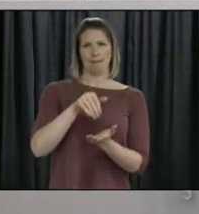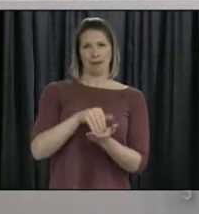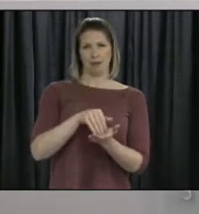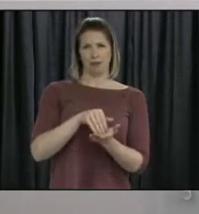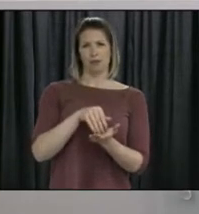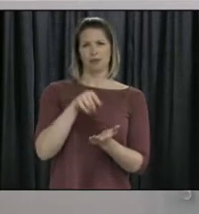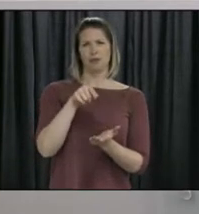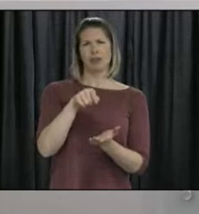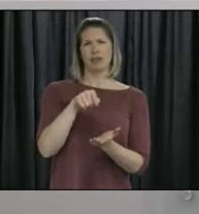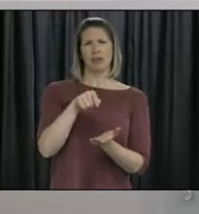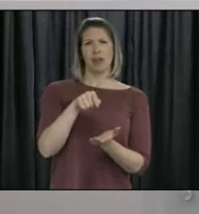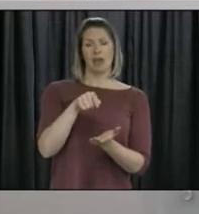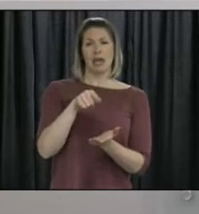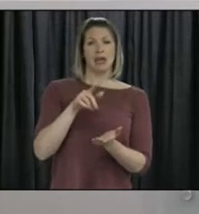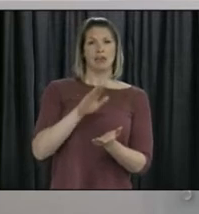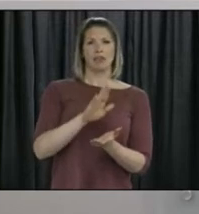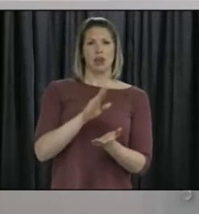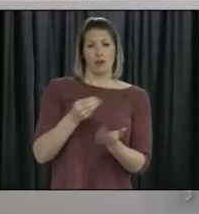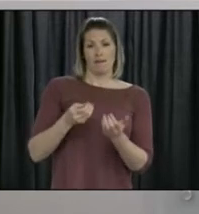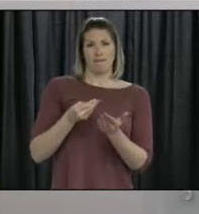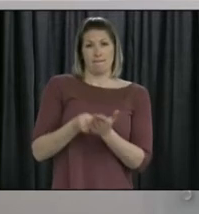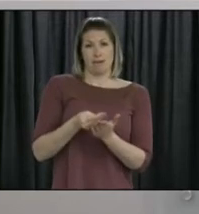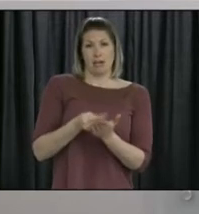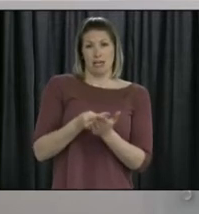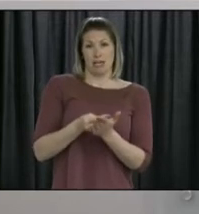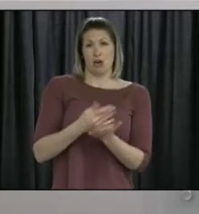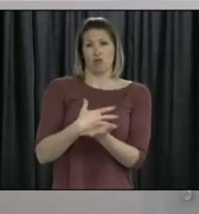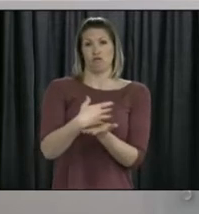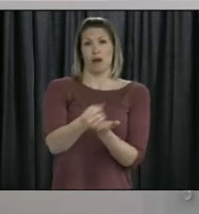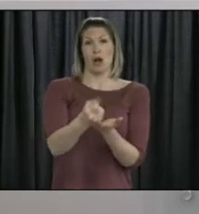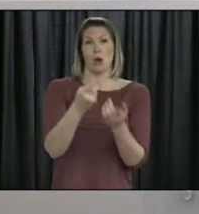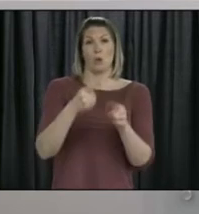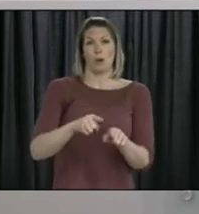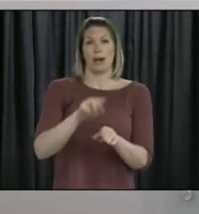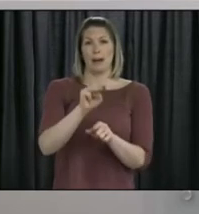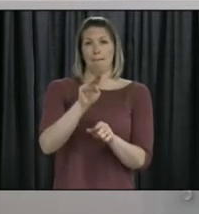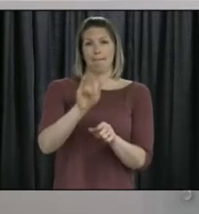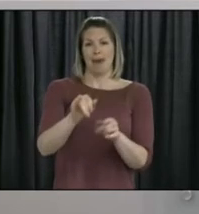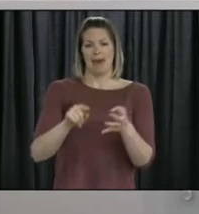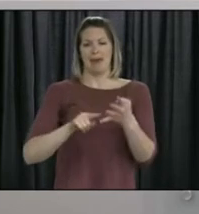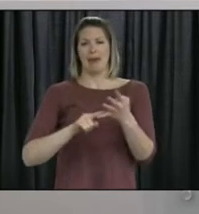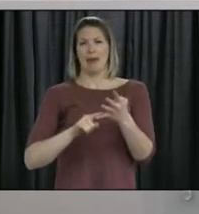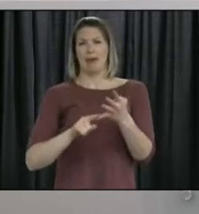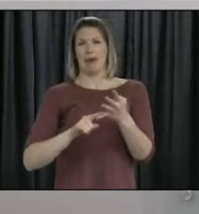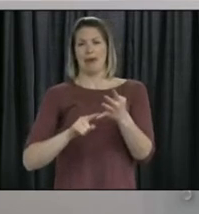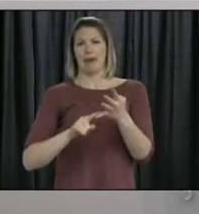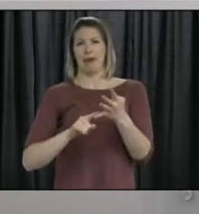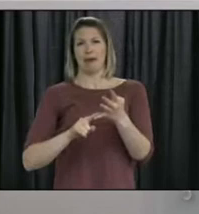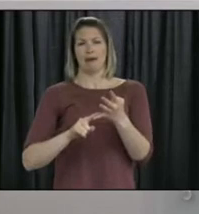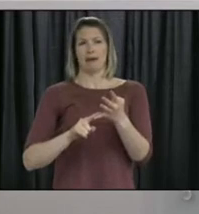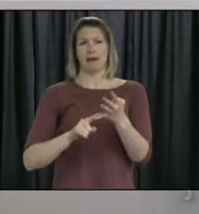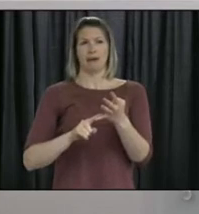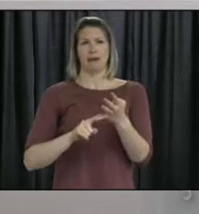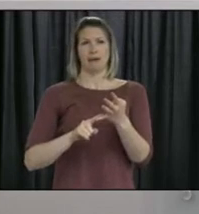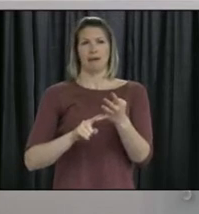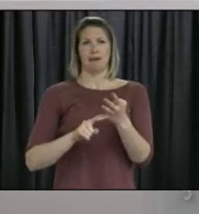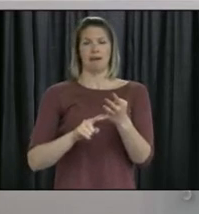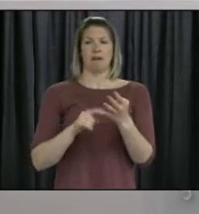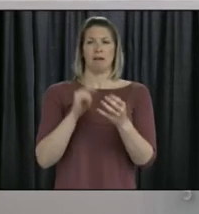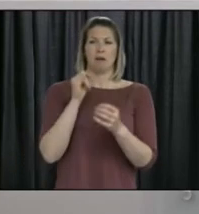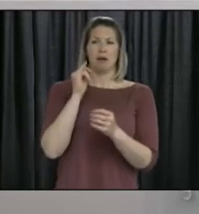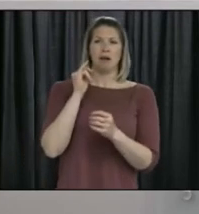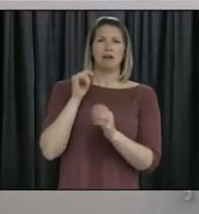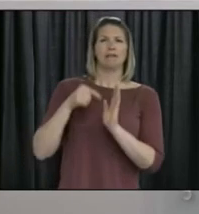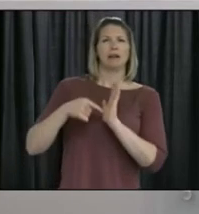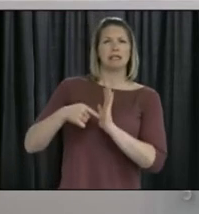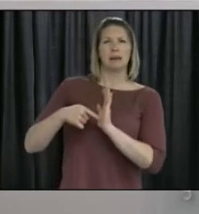what I understand, at the end of May. Can you explain, again, how a person, for example, is providing daycare at home for four or five other children along